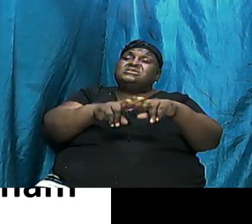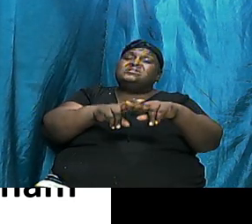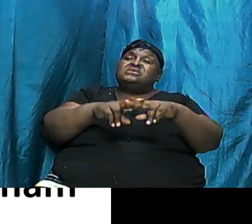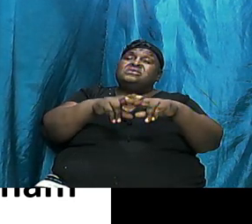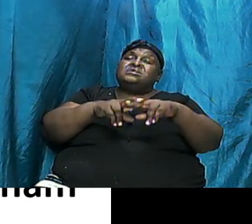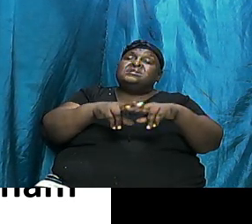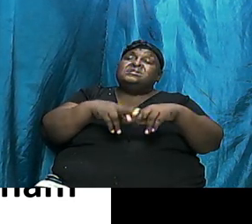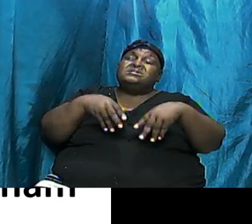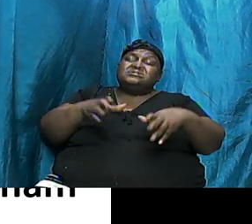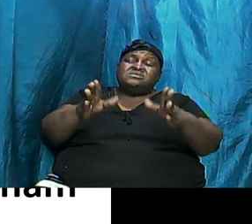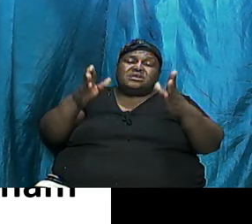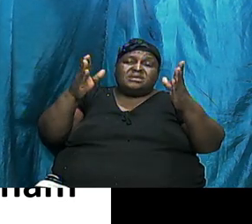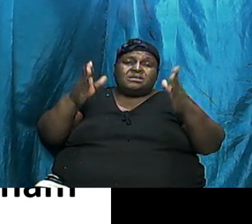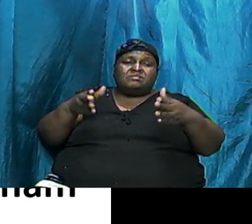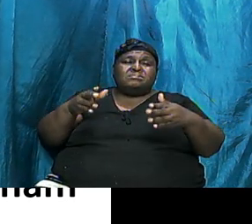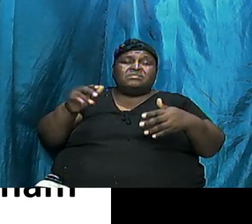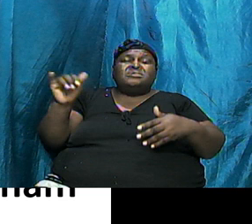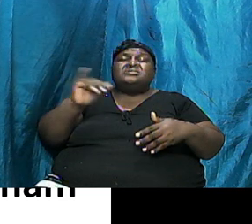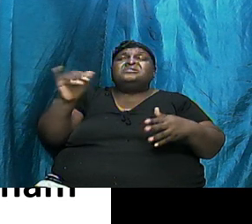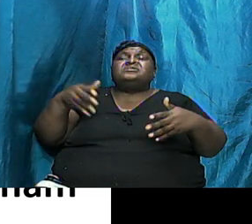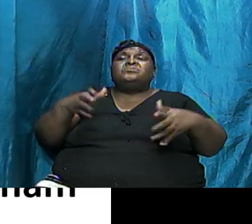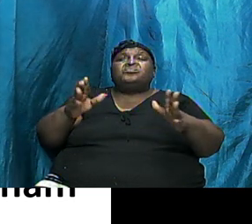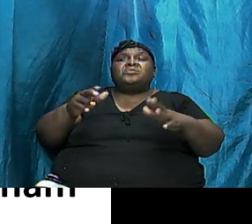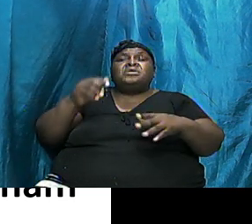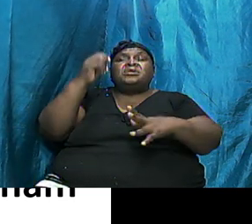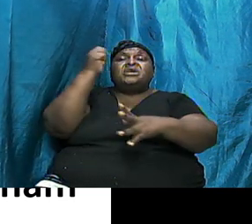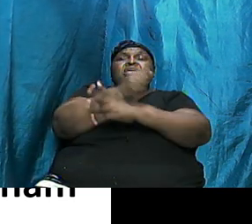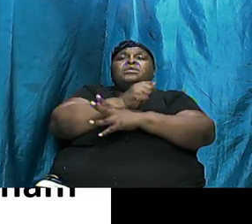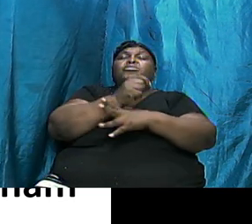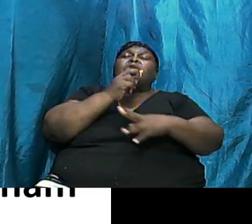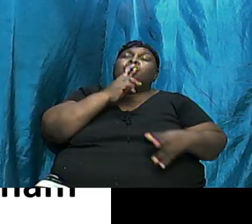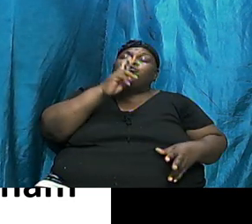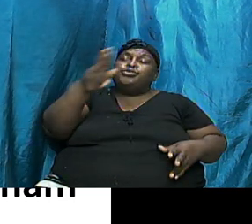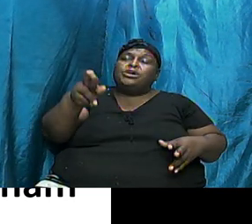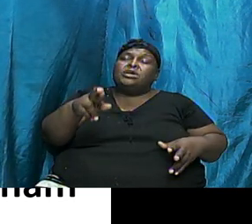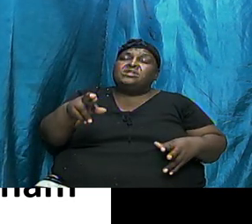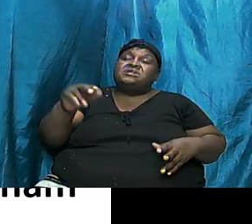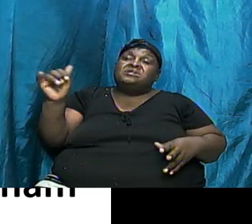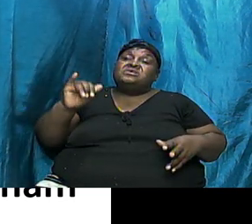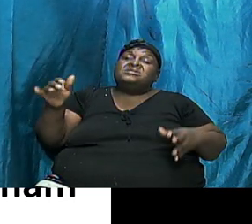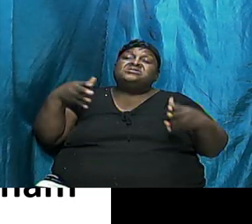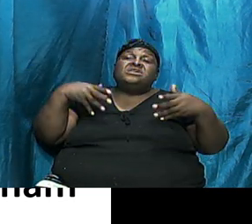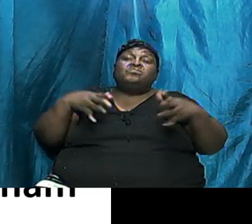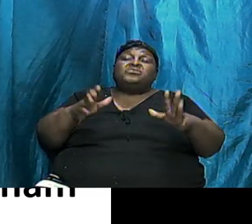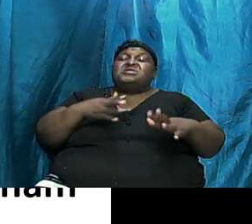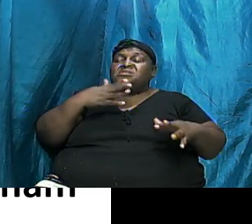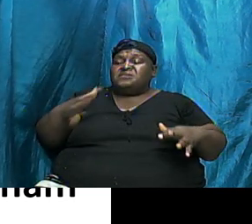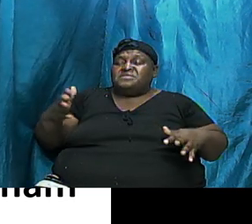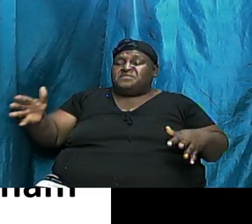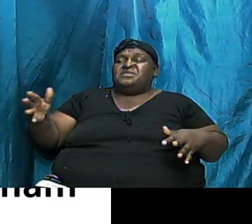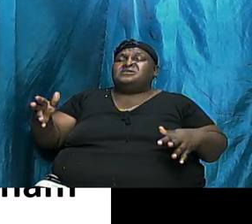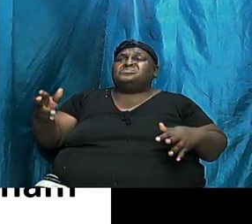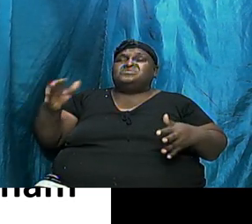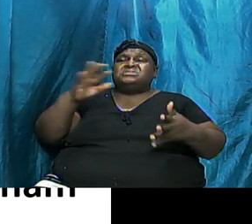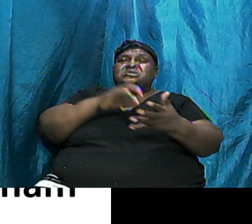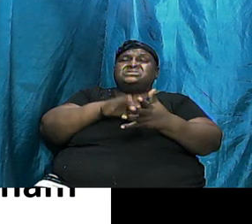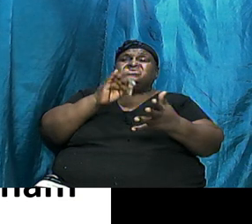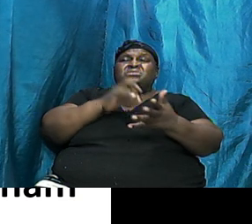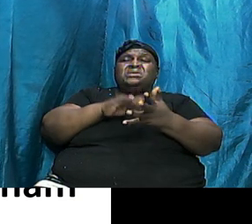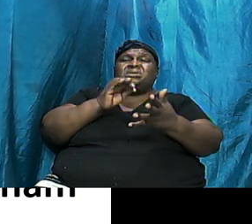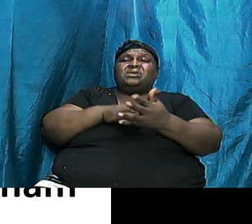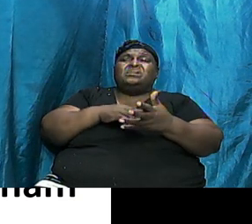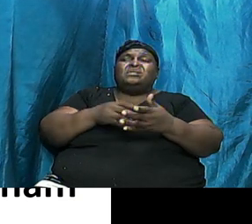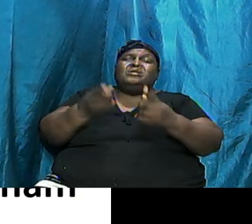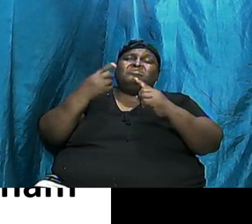Way That We Know That Abraham Was Real In The Same Way That We Know That The Things That We Have Looked At Coming Down